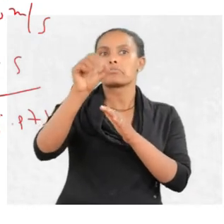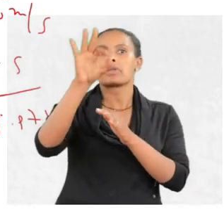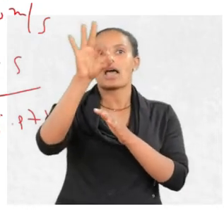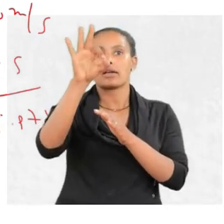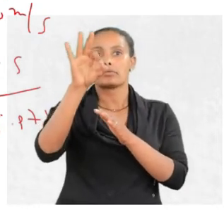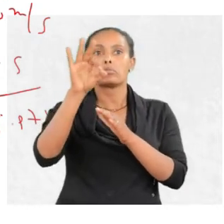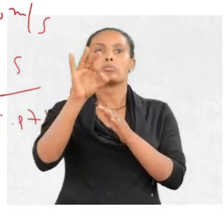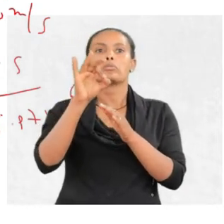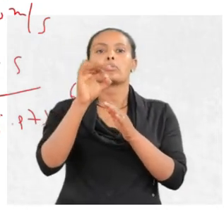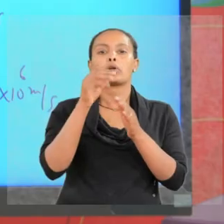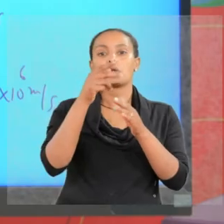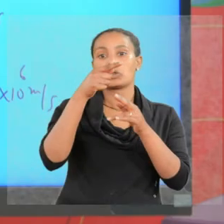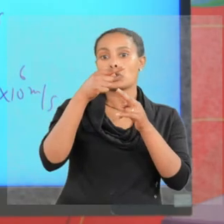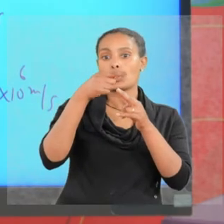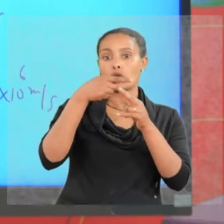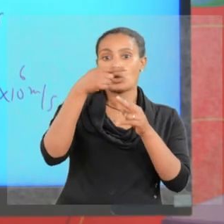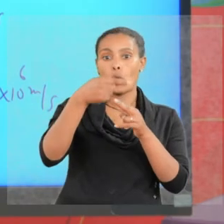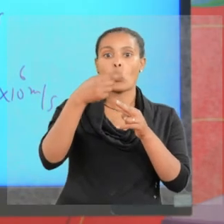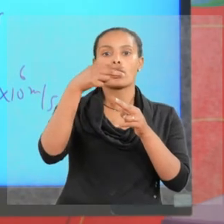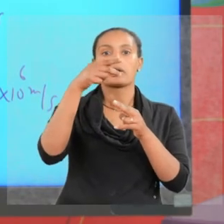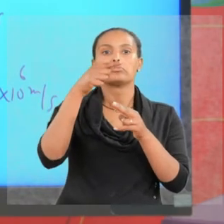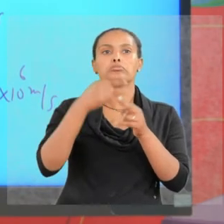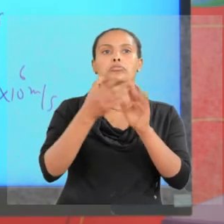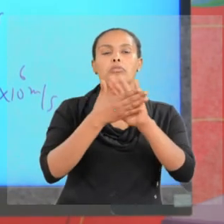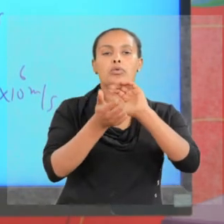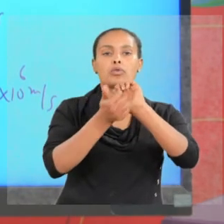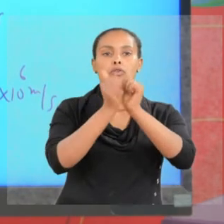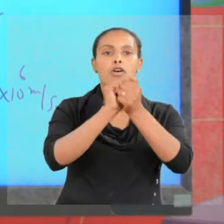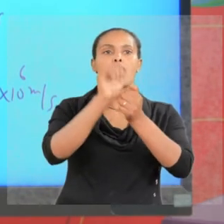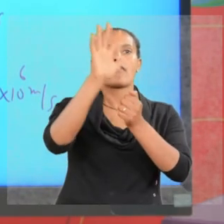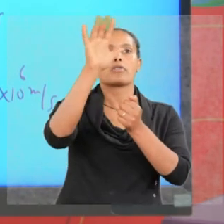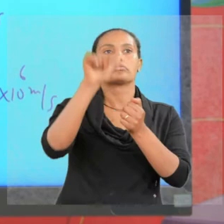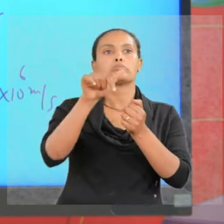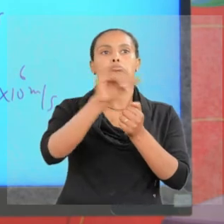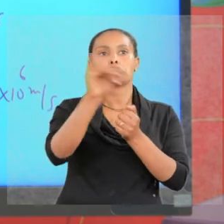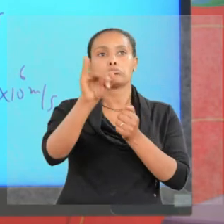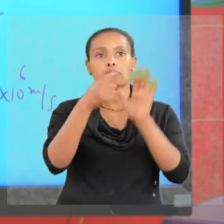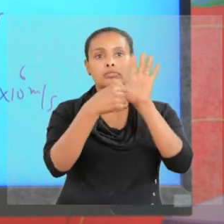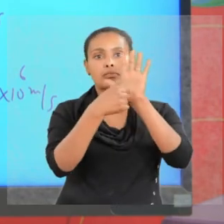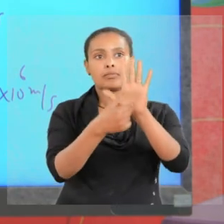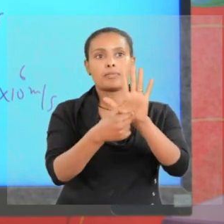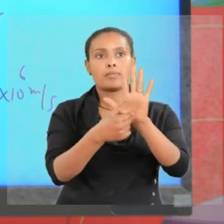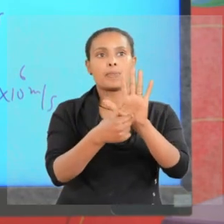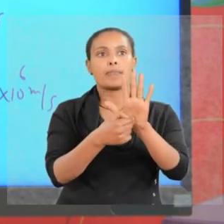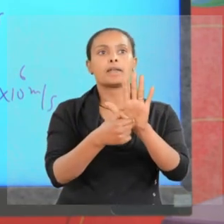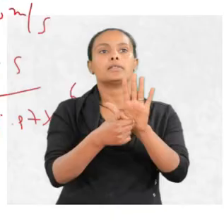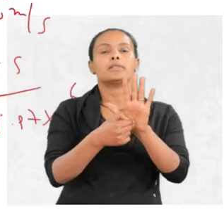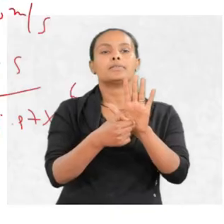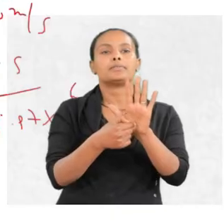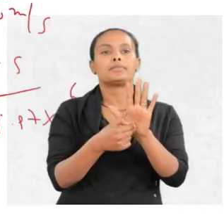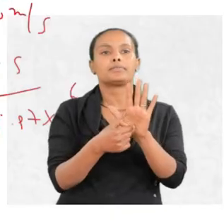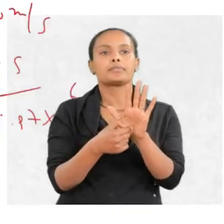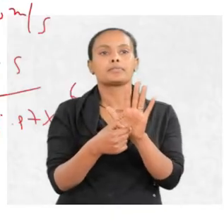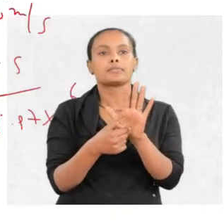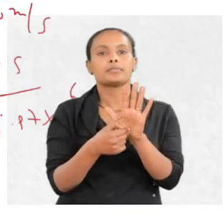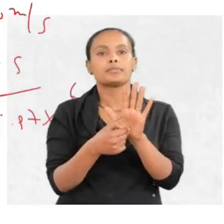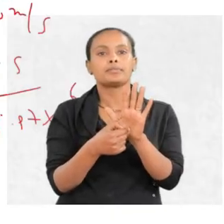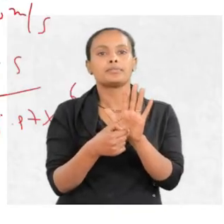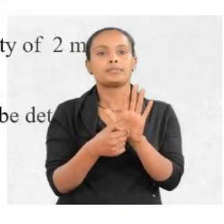31 kilogram. Moving with a velocity of 5.97 times 10 to the power of 6 meter per second.